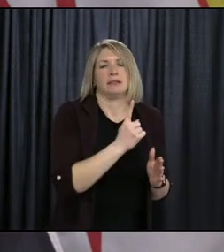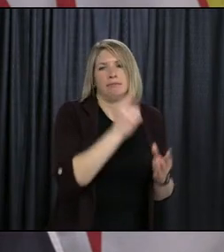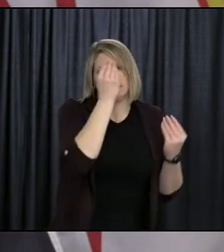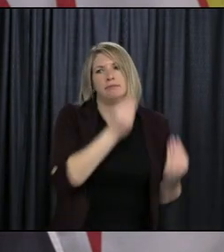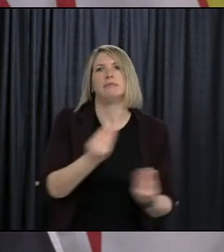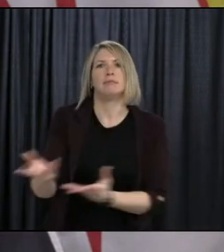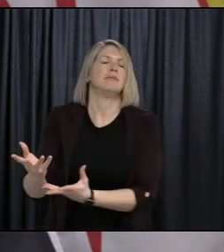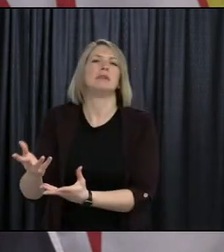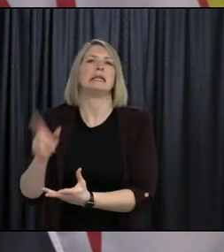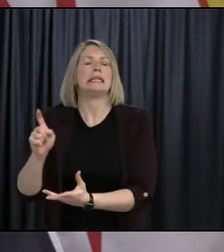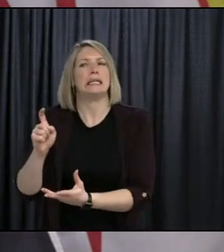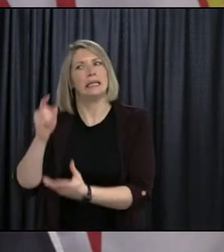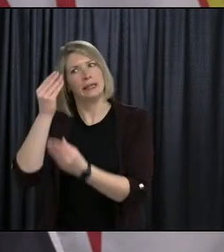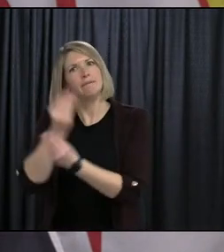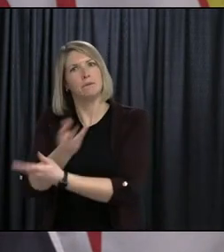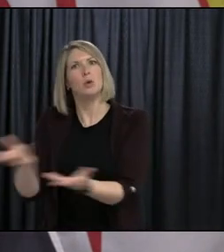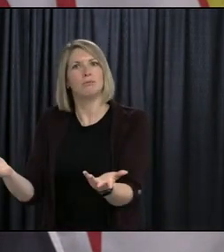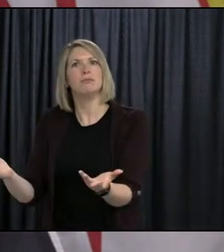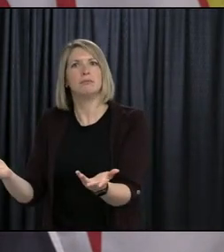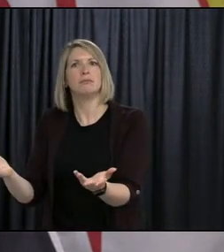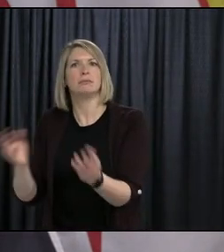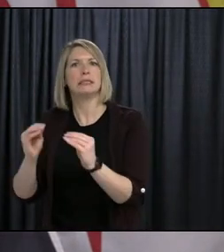instructions to our teaching staff.